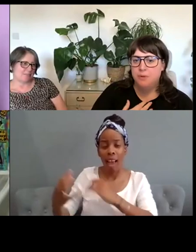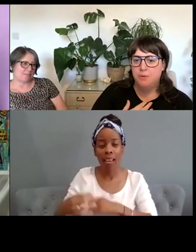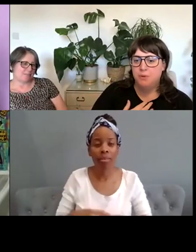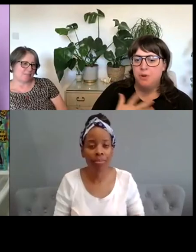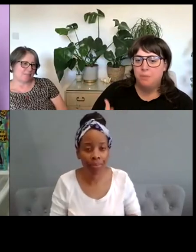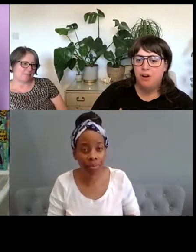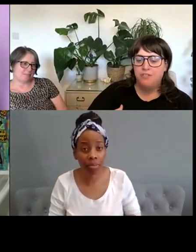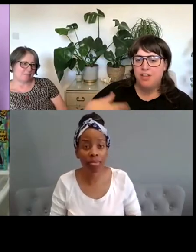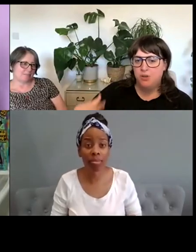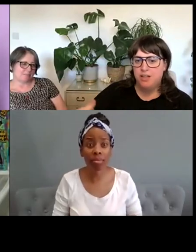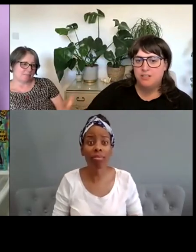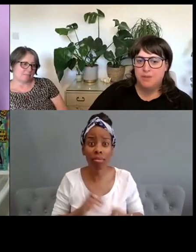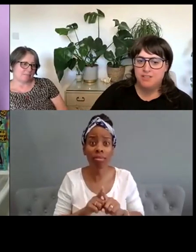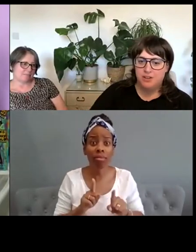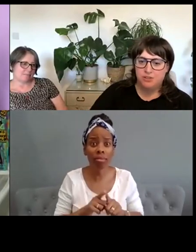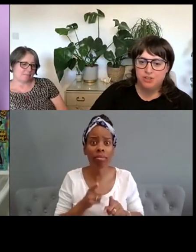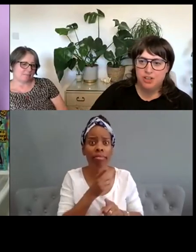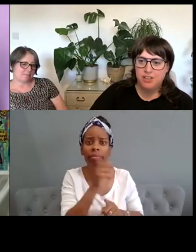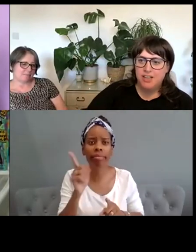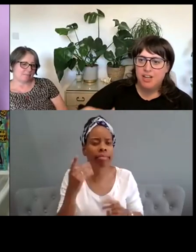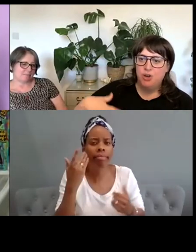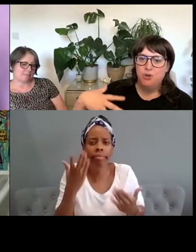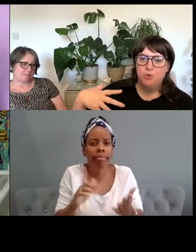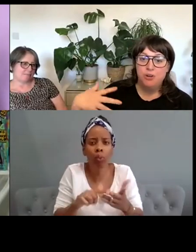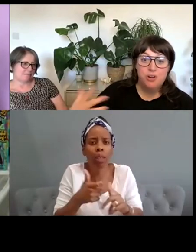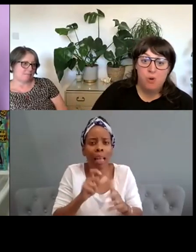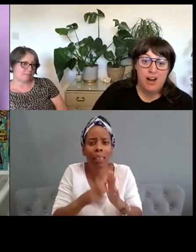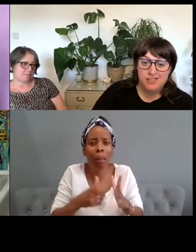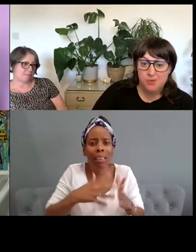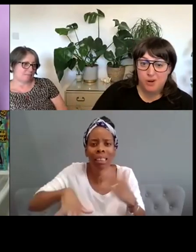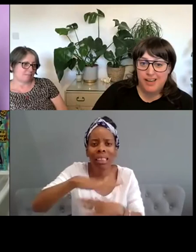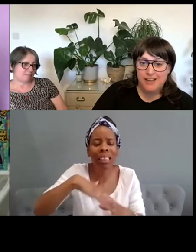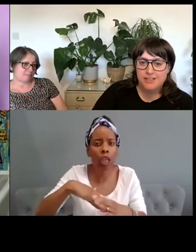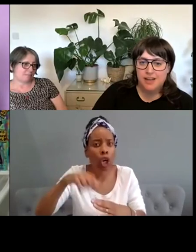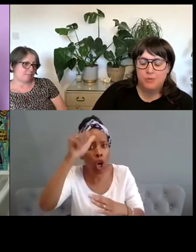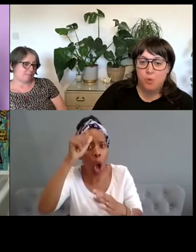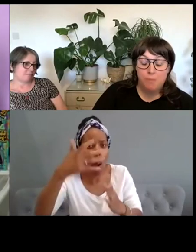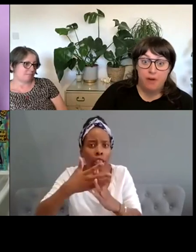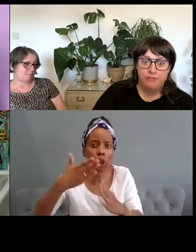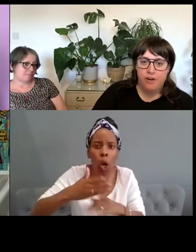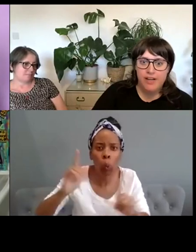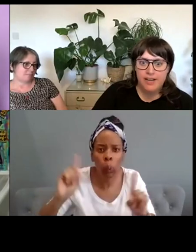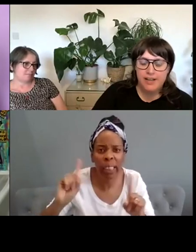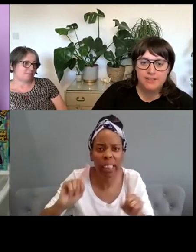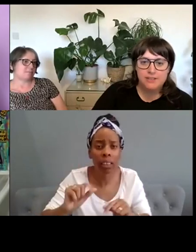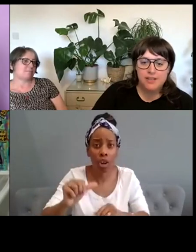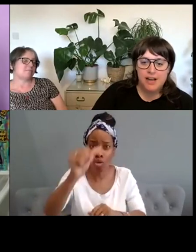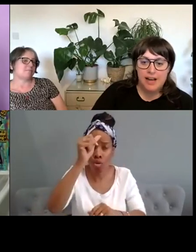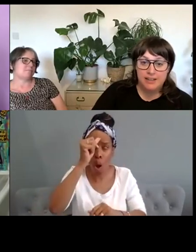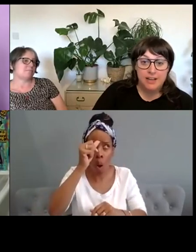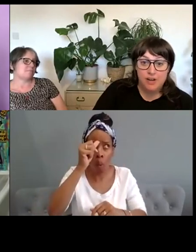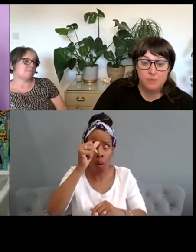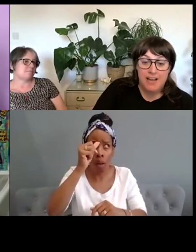for people who are not of that uk disability culture who know what access to work is and what a bun fight it is